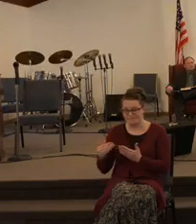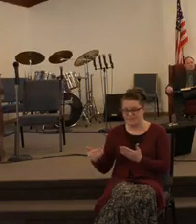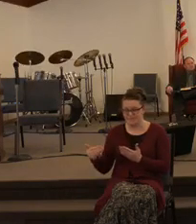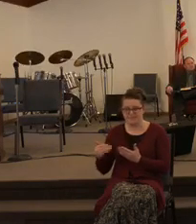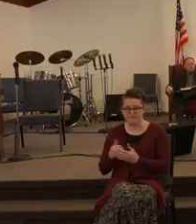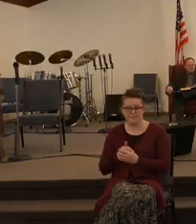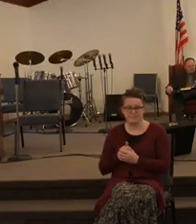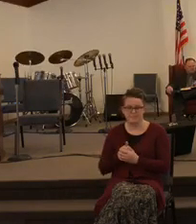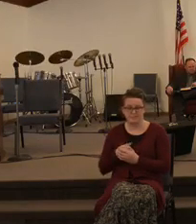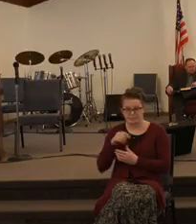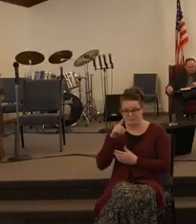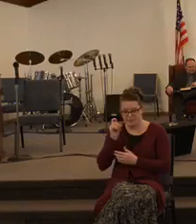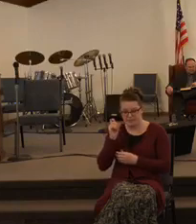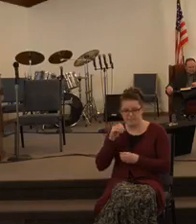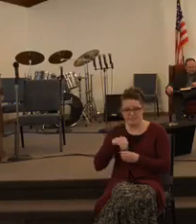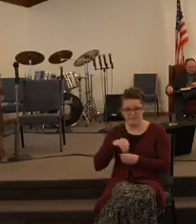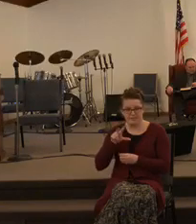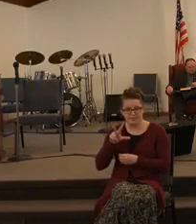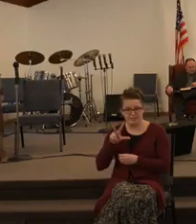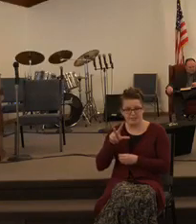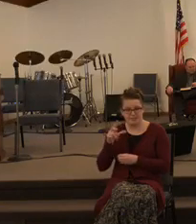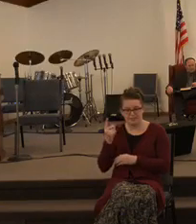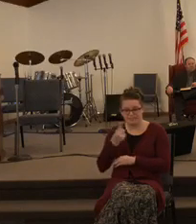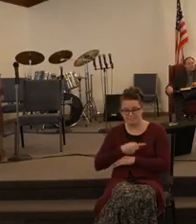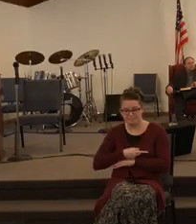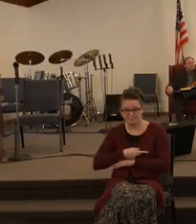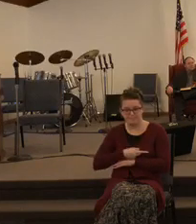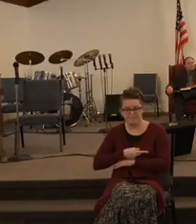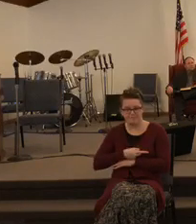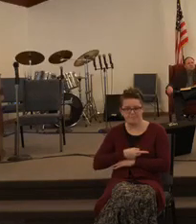because within three days